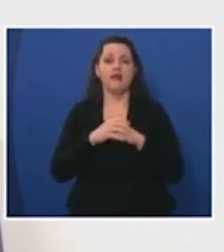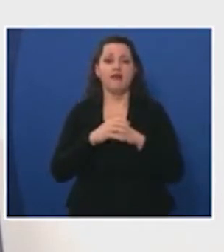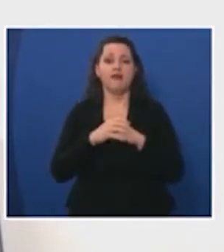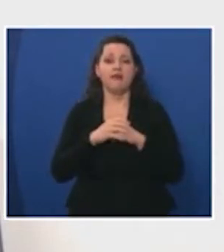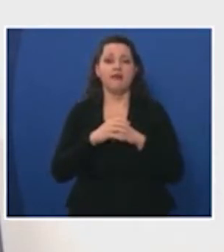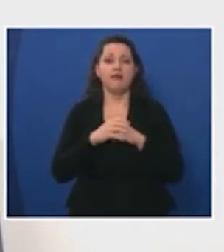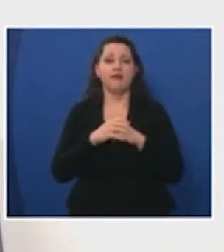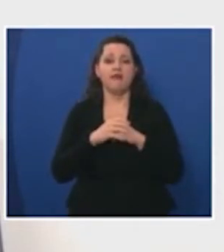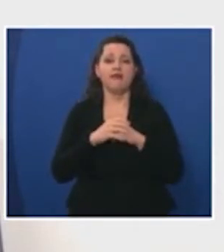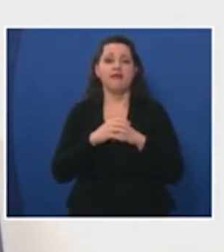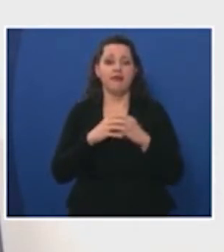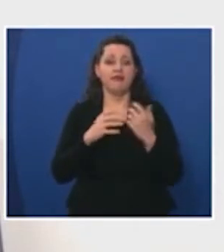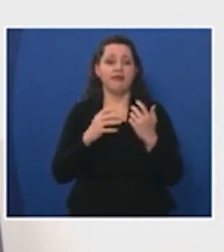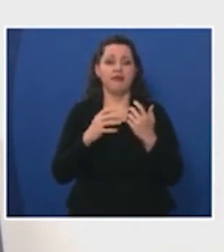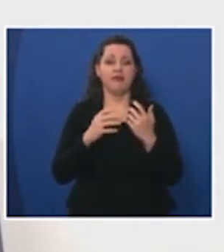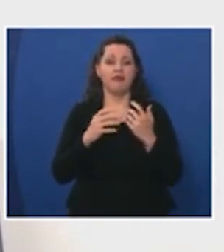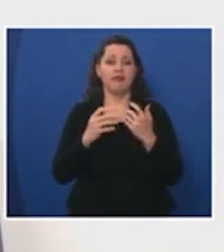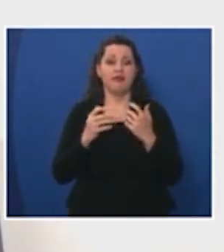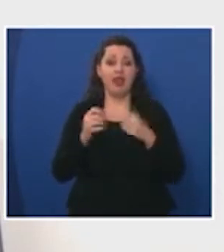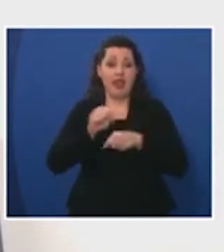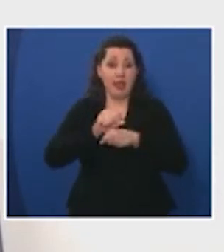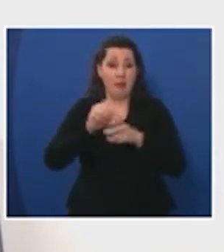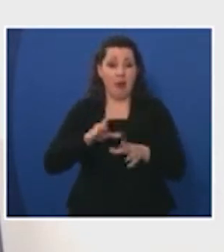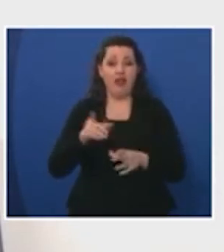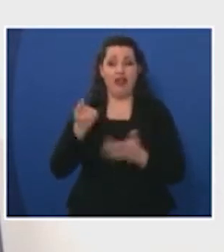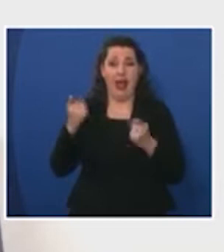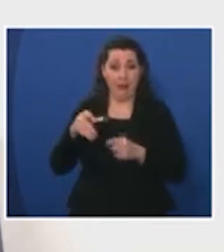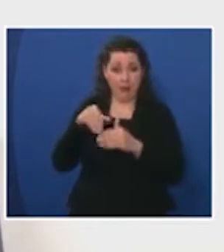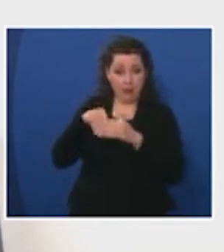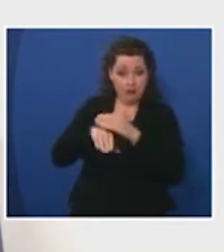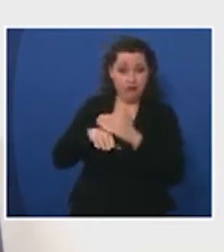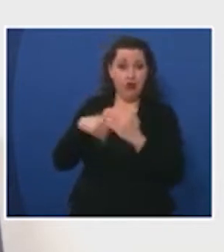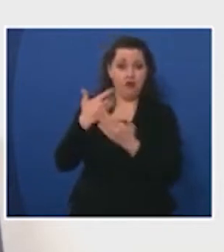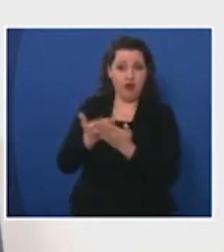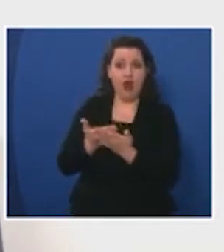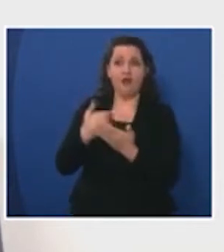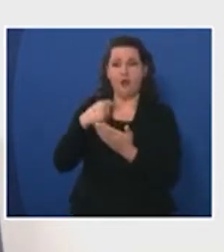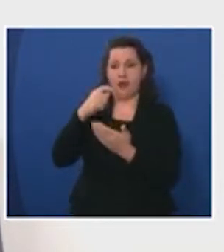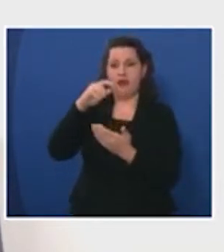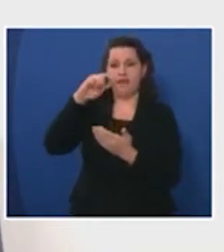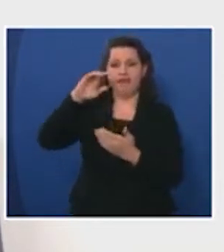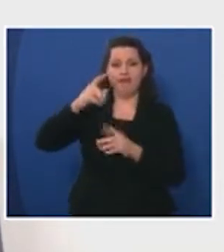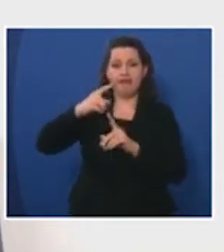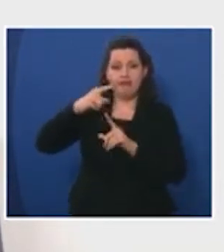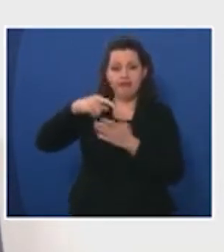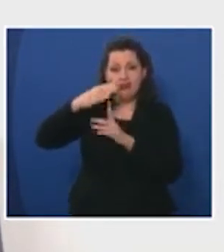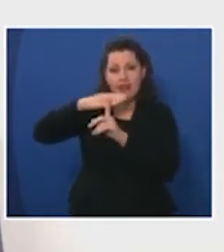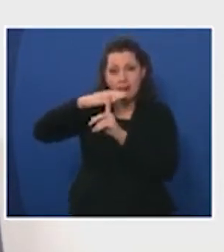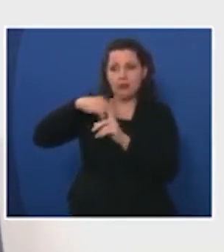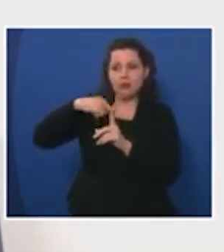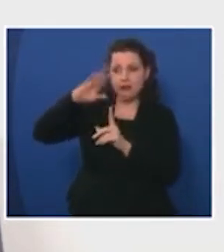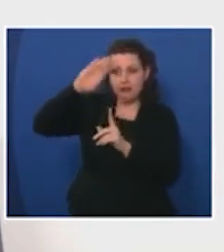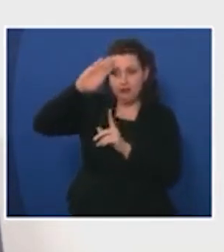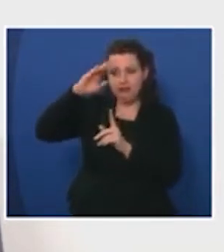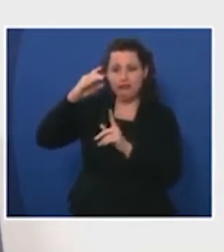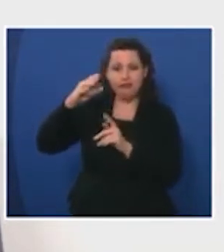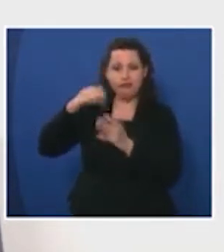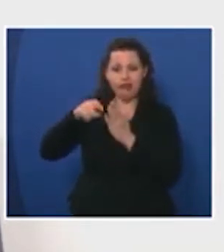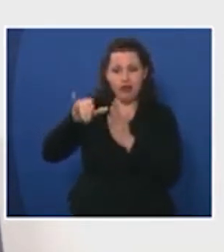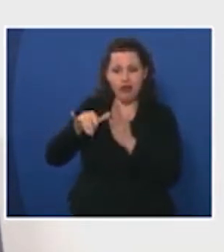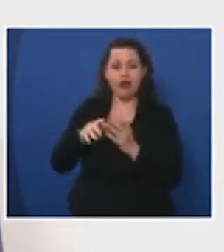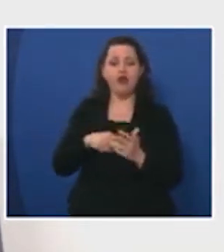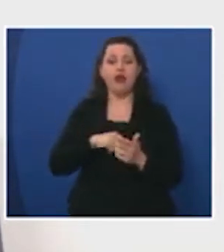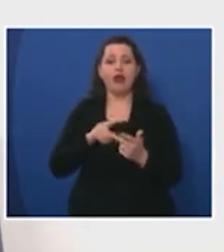we're taking all our employees temperatures when they come to work each morning we are shortening